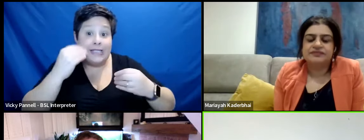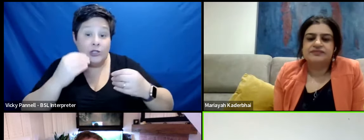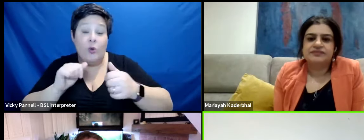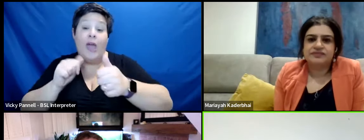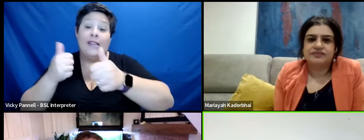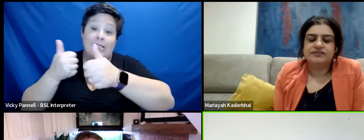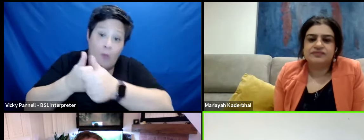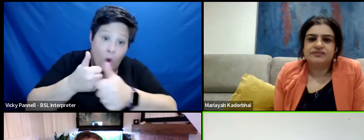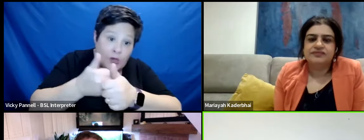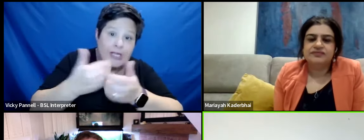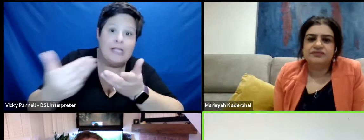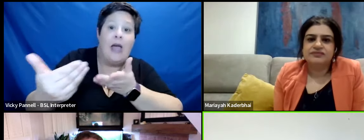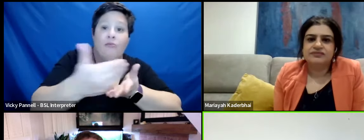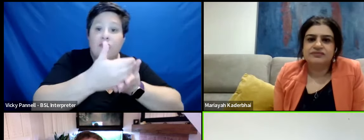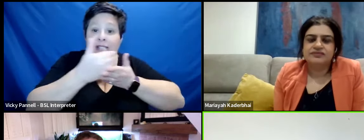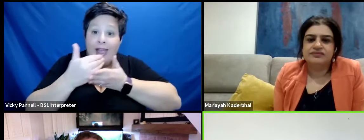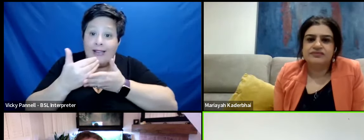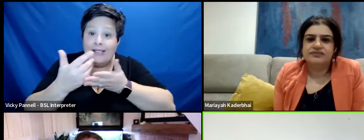and protected,